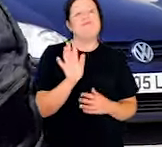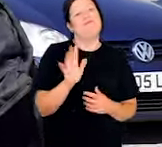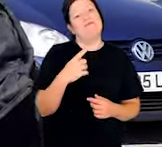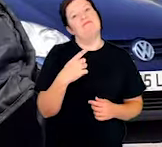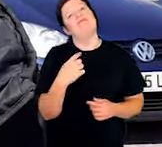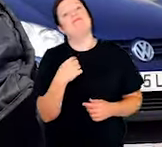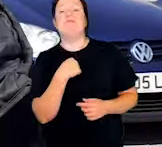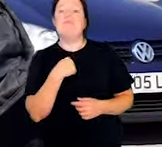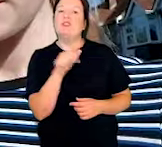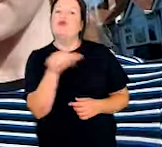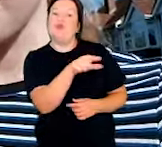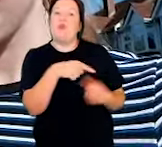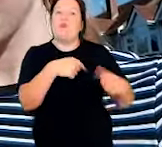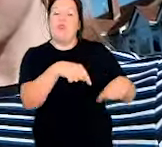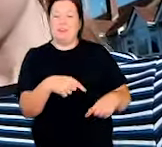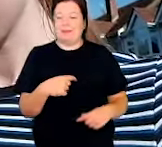It's me